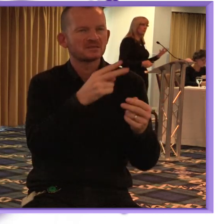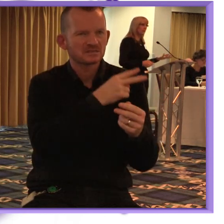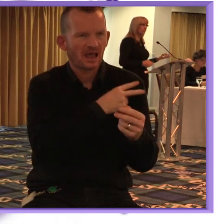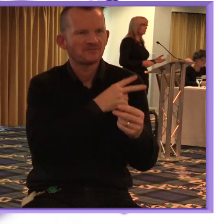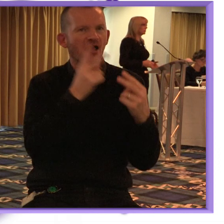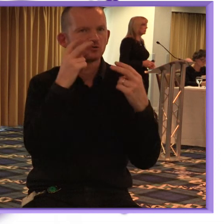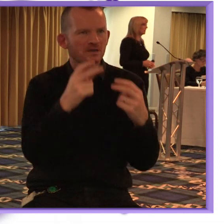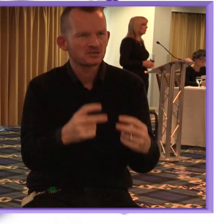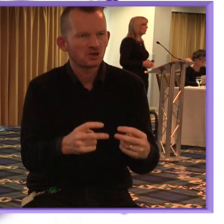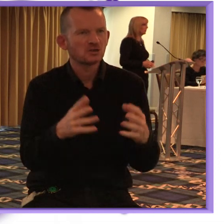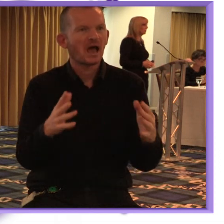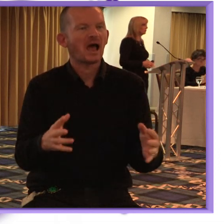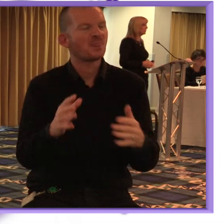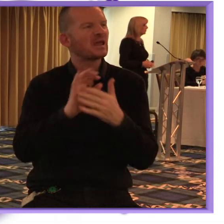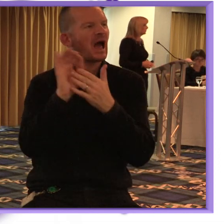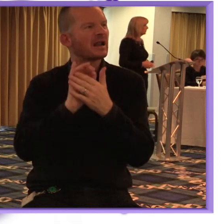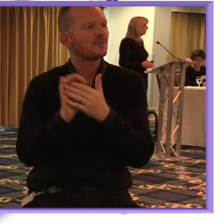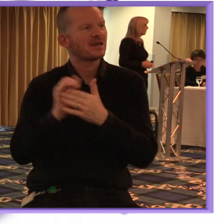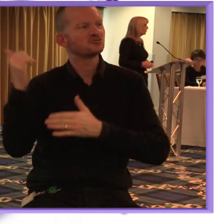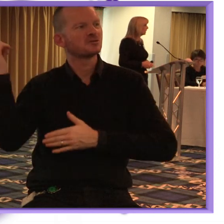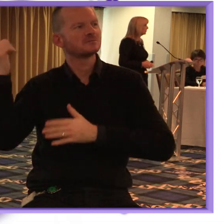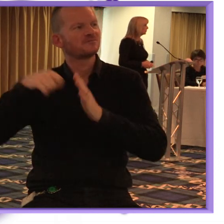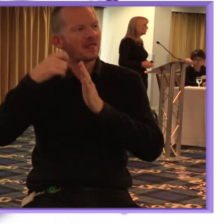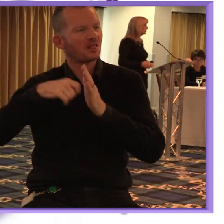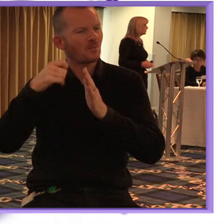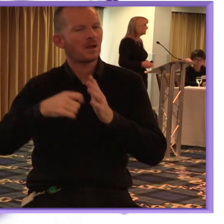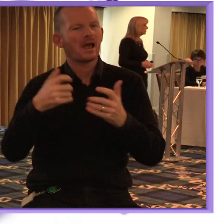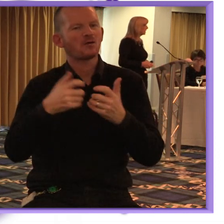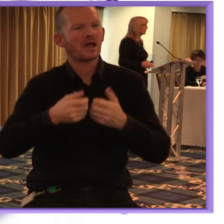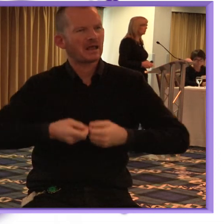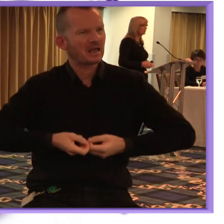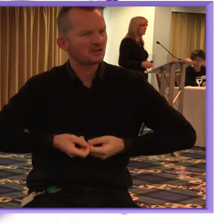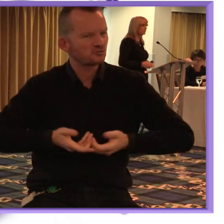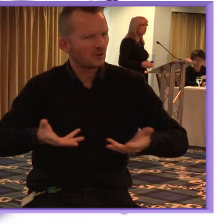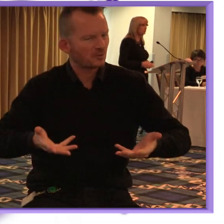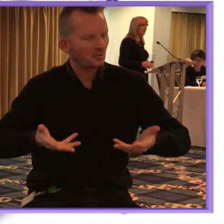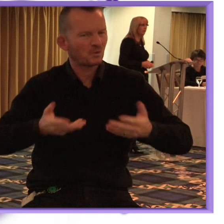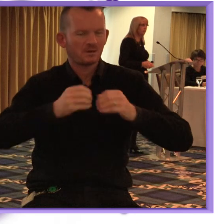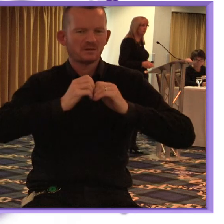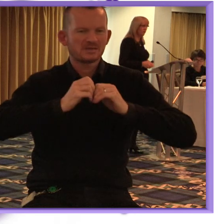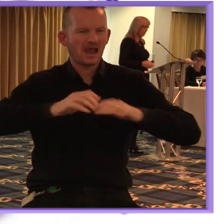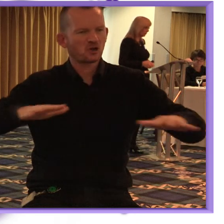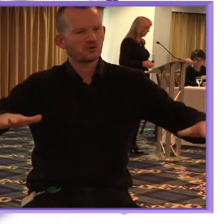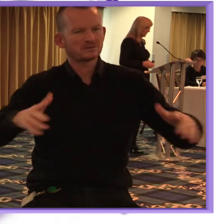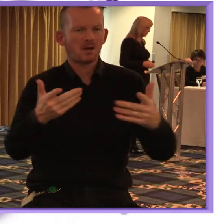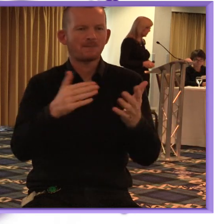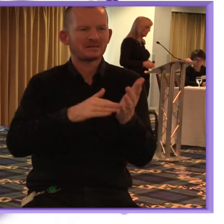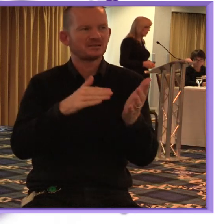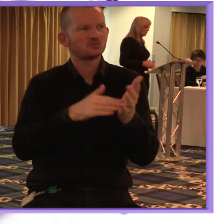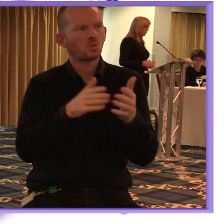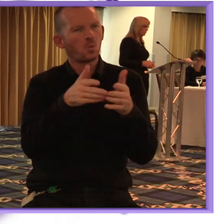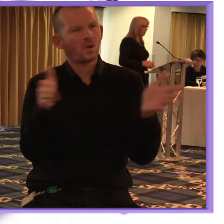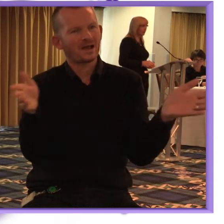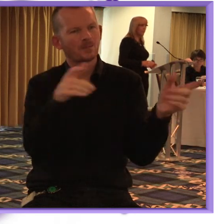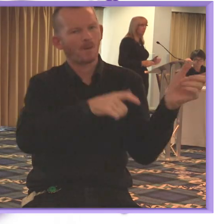research elements but also the animation as well and what it can contribute and how we might be able to use it to get across our message to a wider